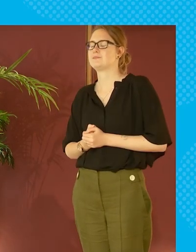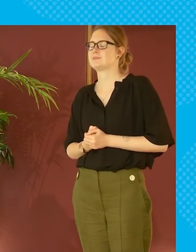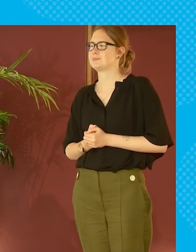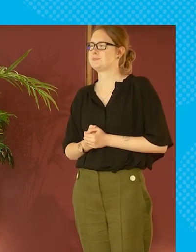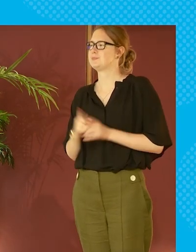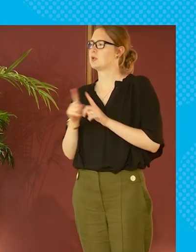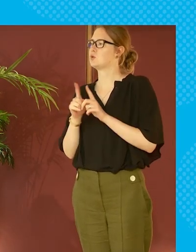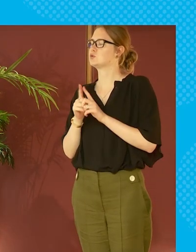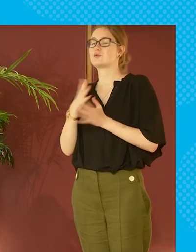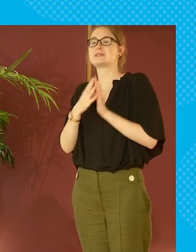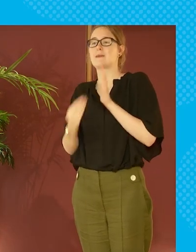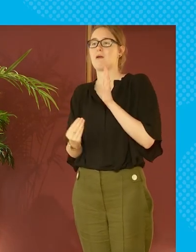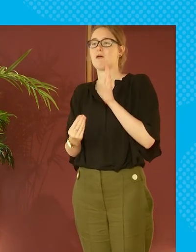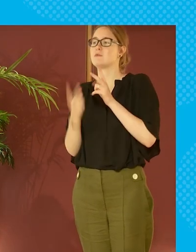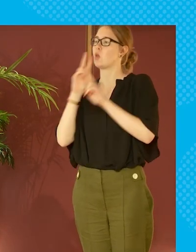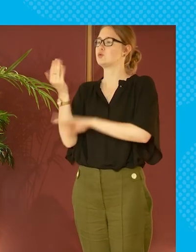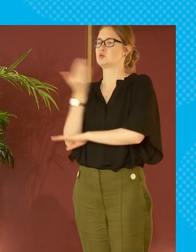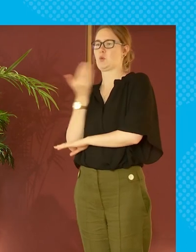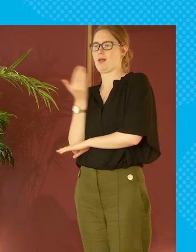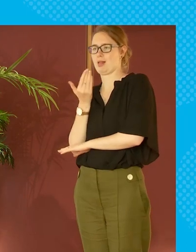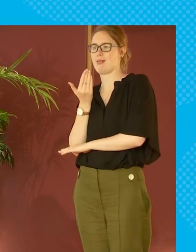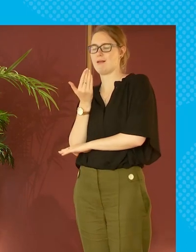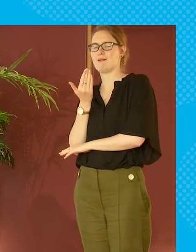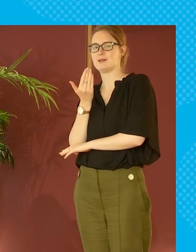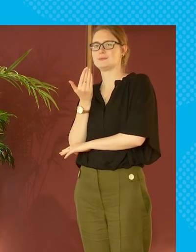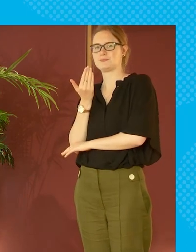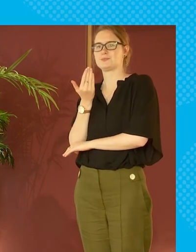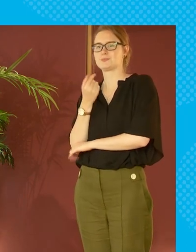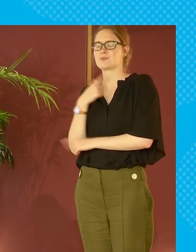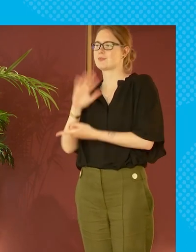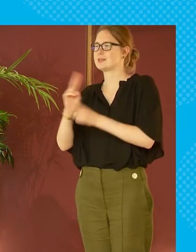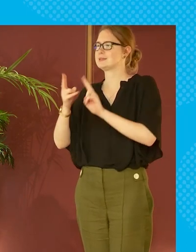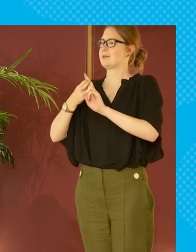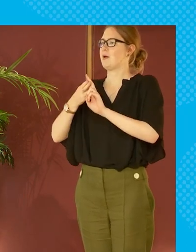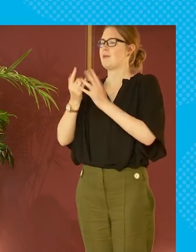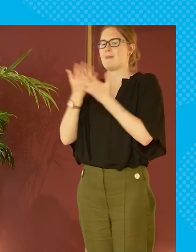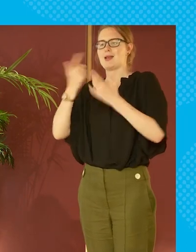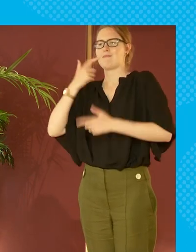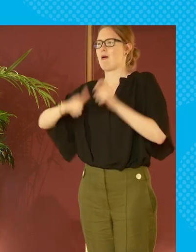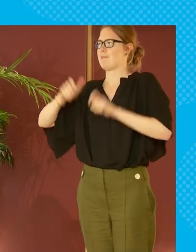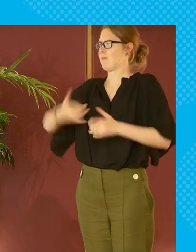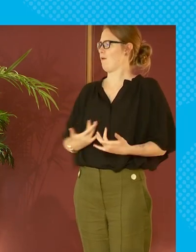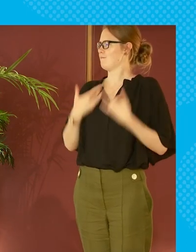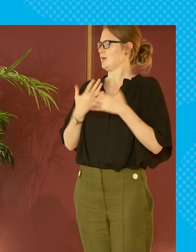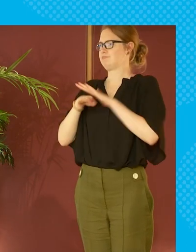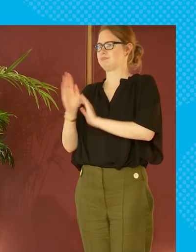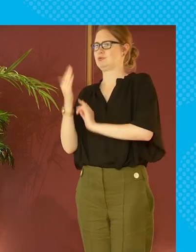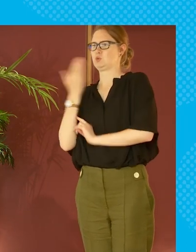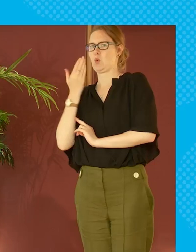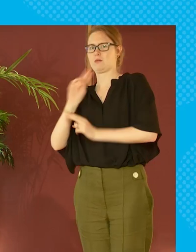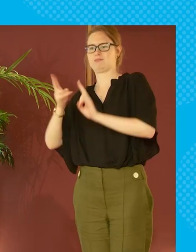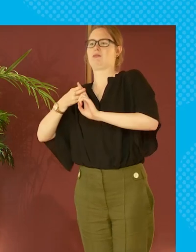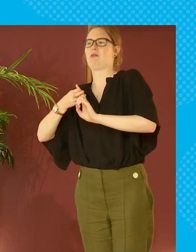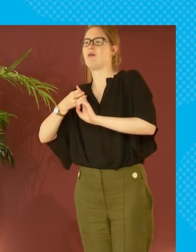and it can impact like for example if we look at schools and the stigma that many young people feel